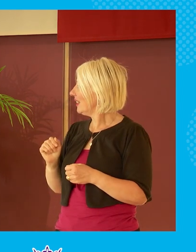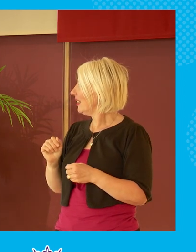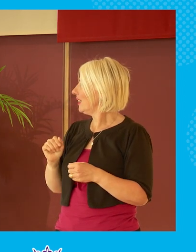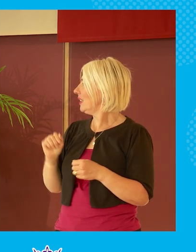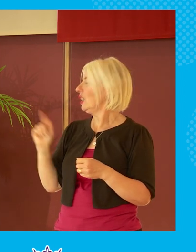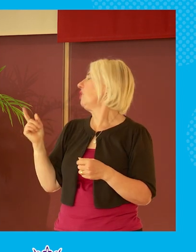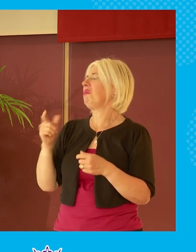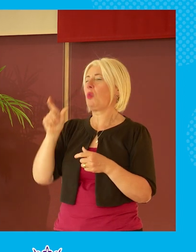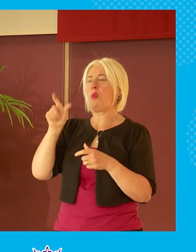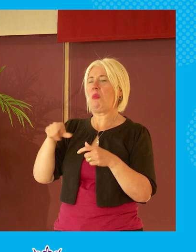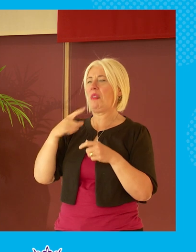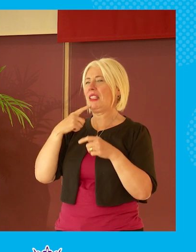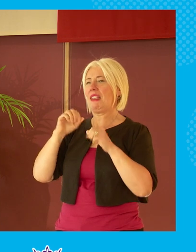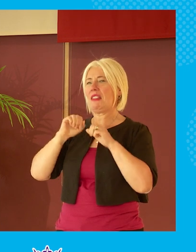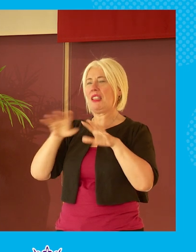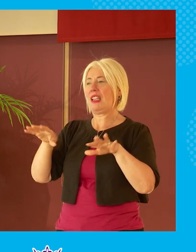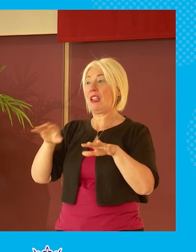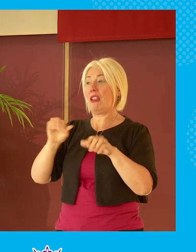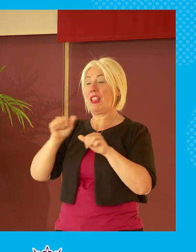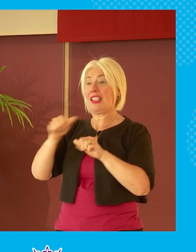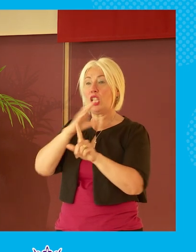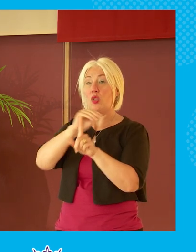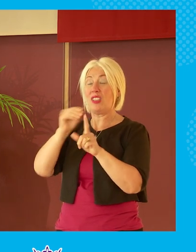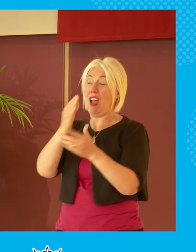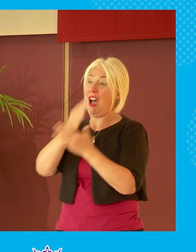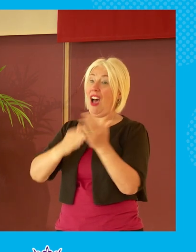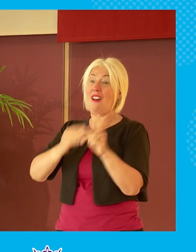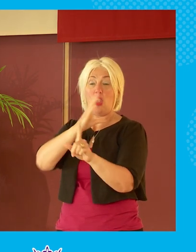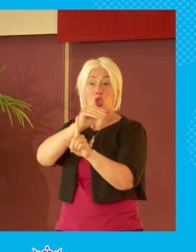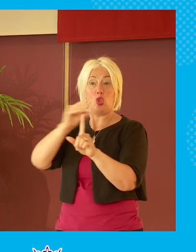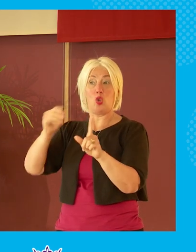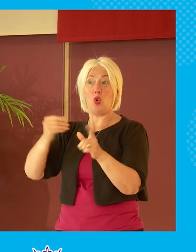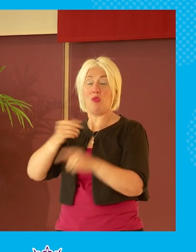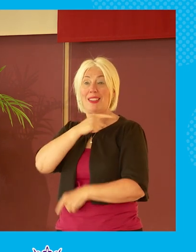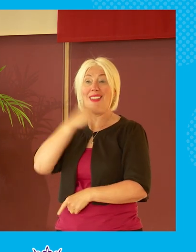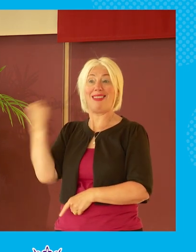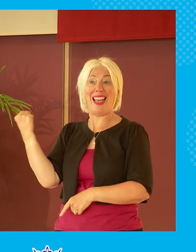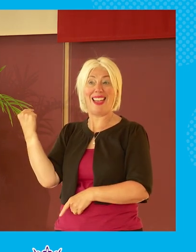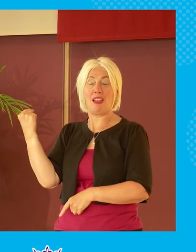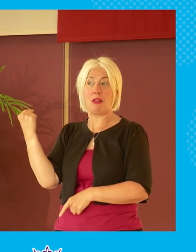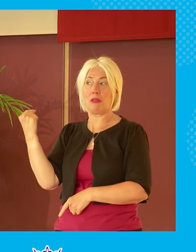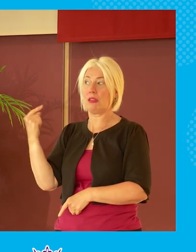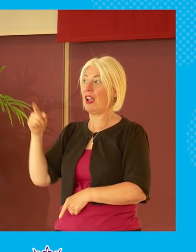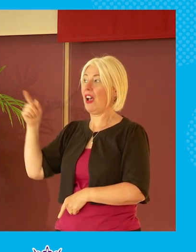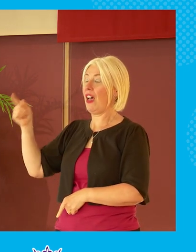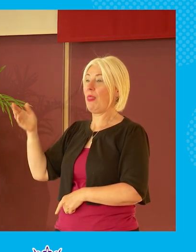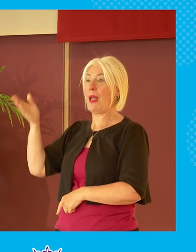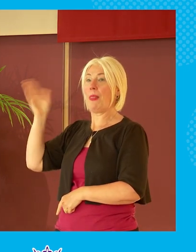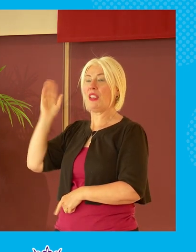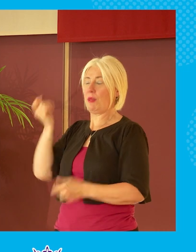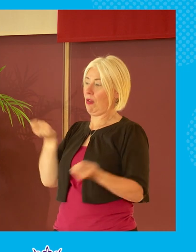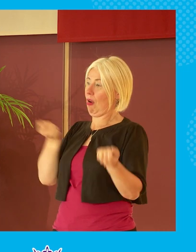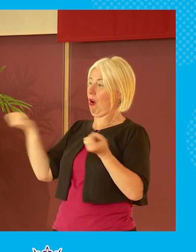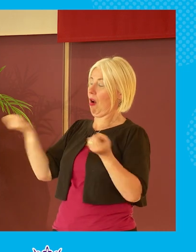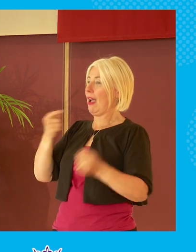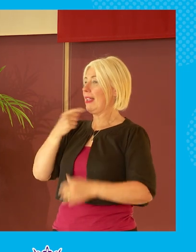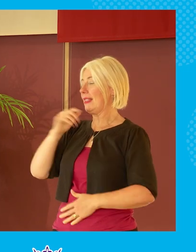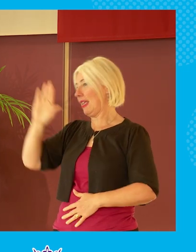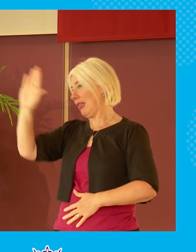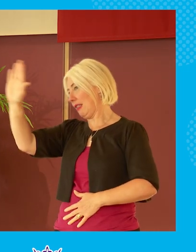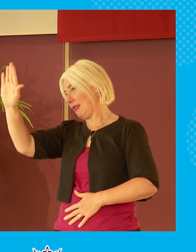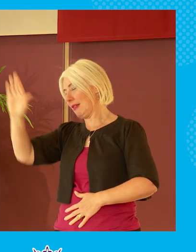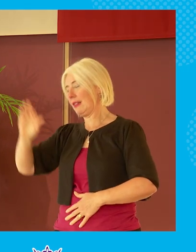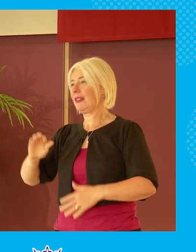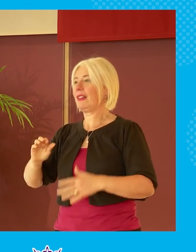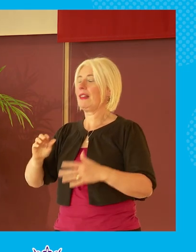famously said half the tories are liars and was was upbraided by the speaker and asked to apologize and he said half the tories aren't